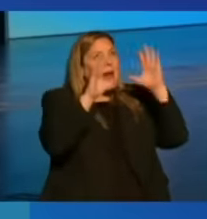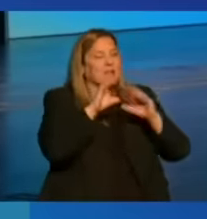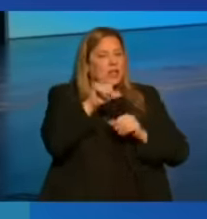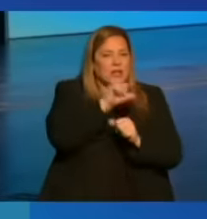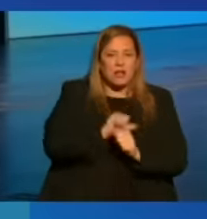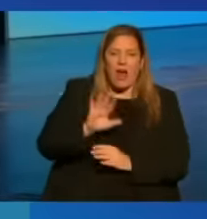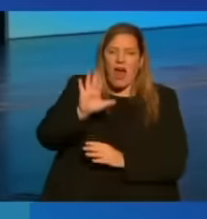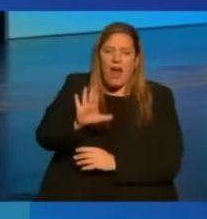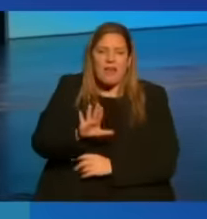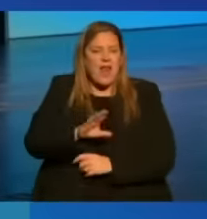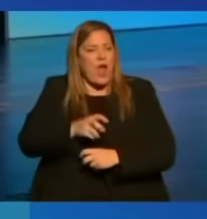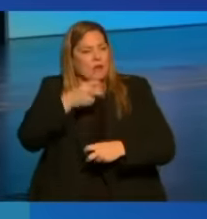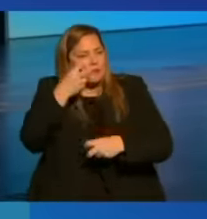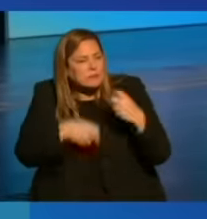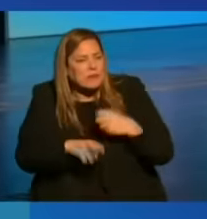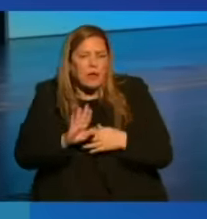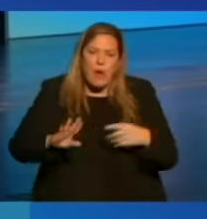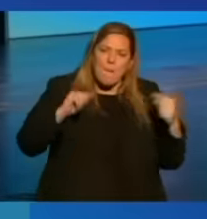and pain.